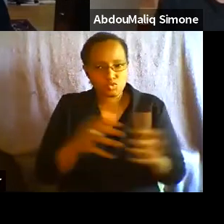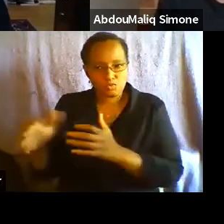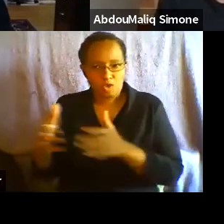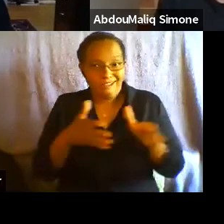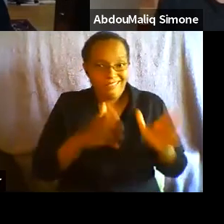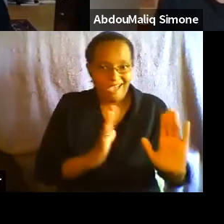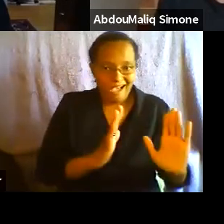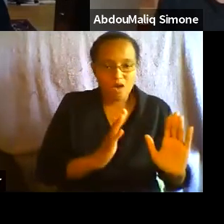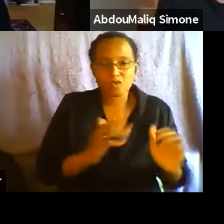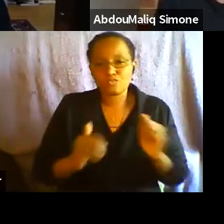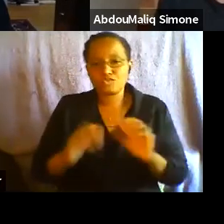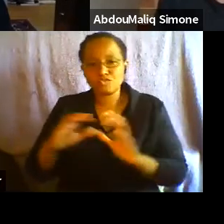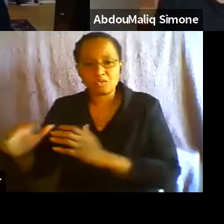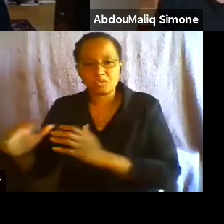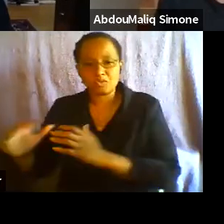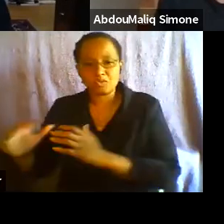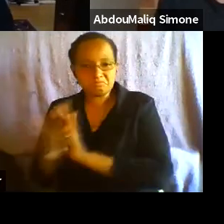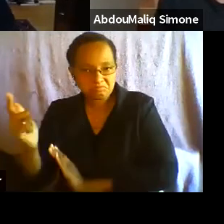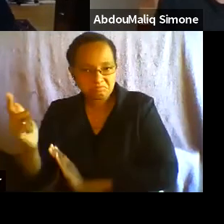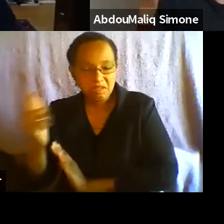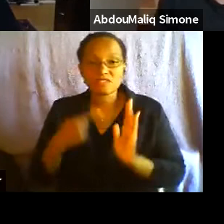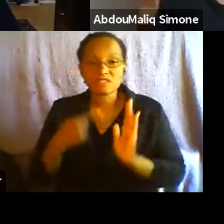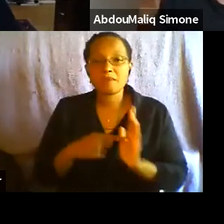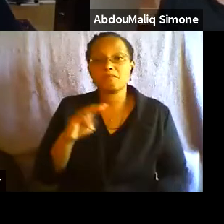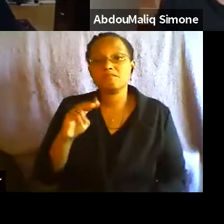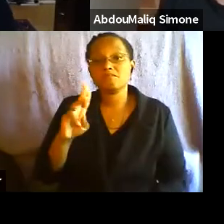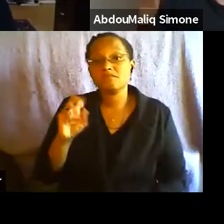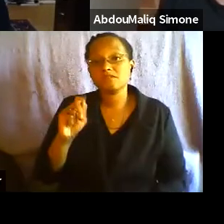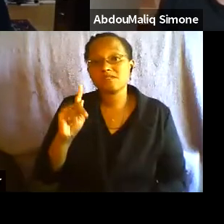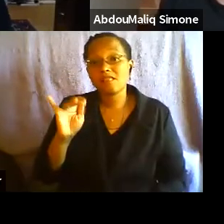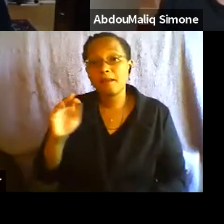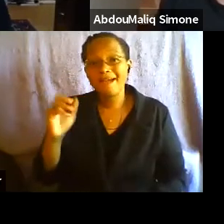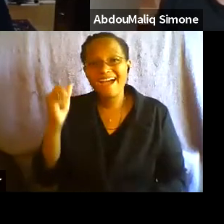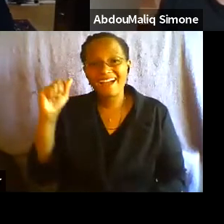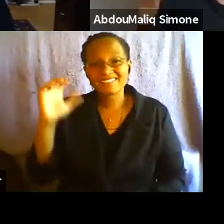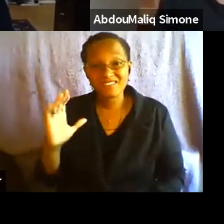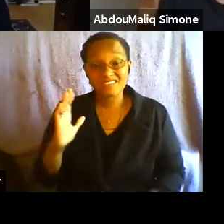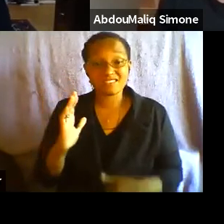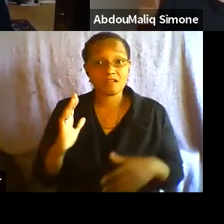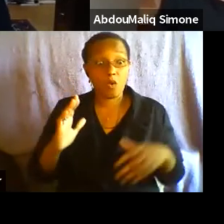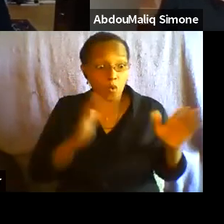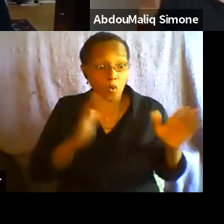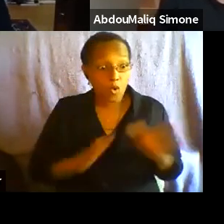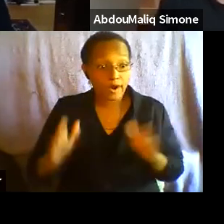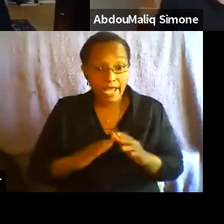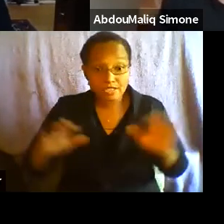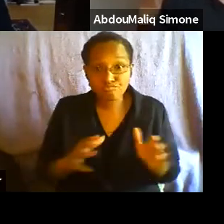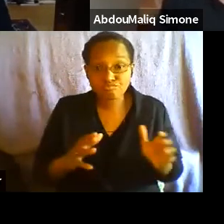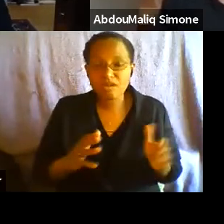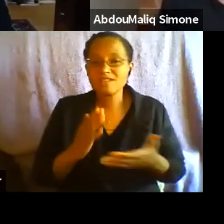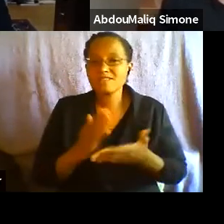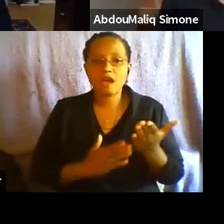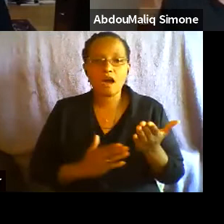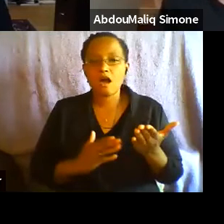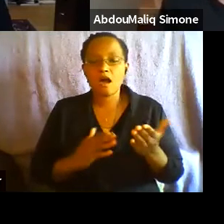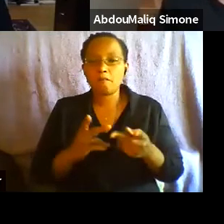racialized in certain contexts, it would be very difficult to organize in the same way that other communities are able to organize.